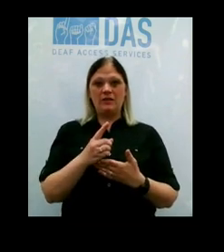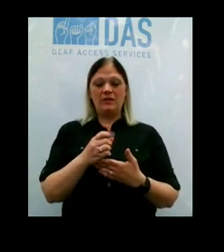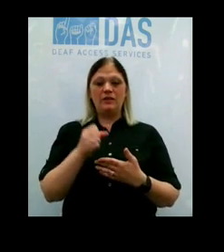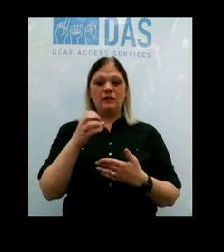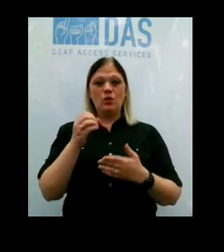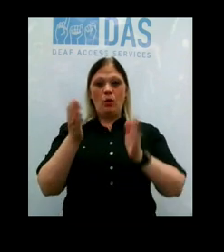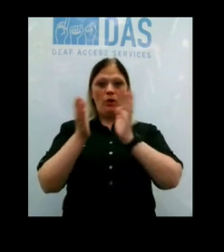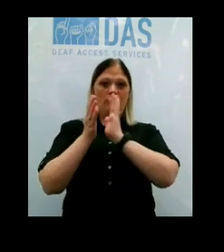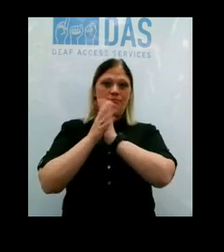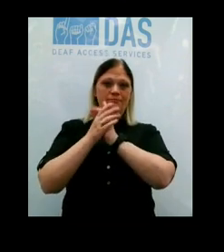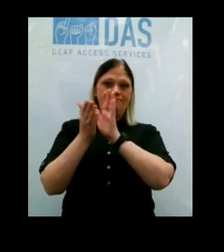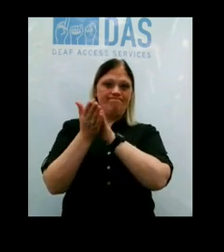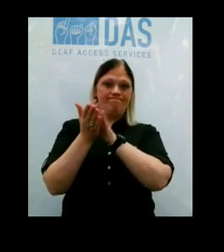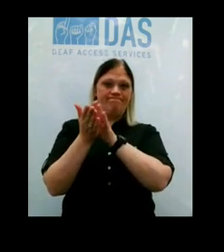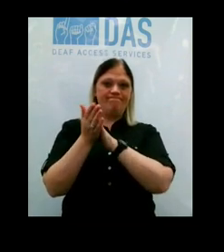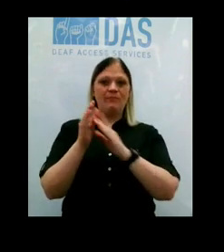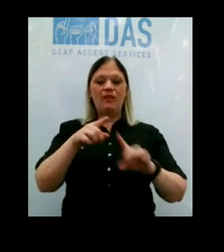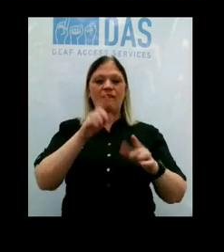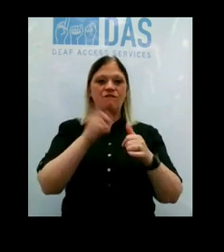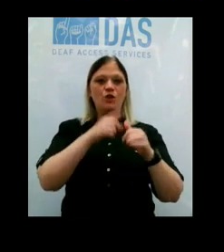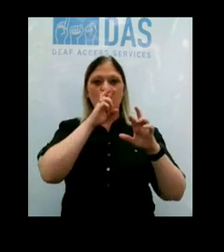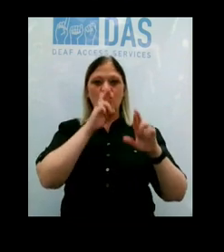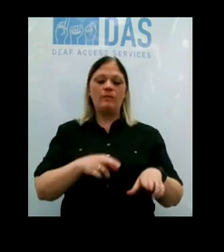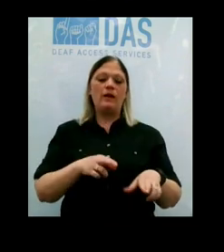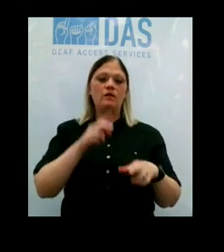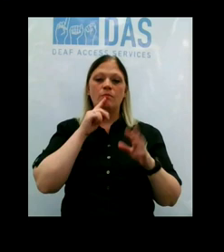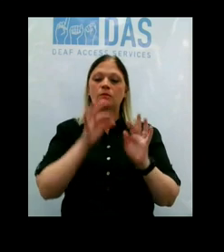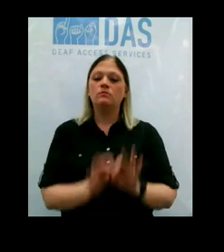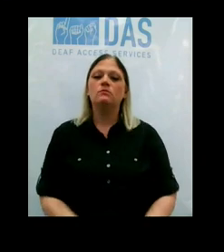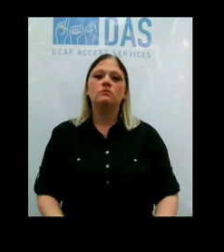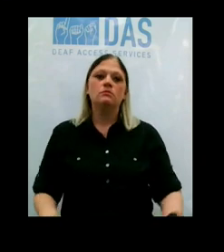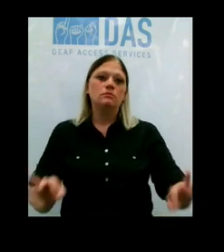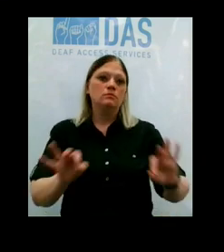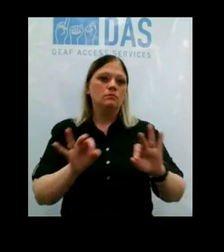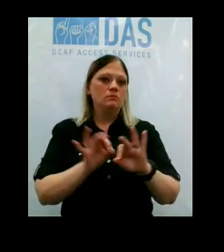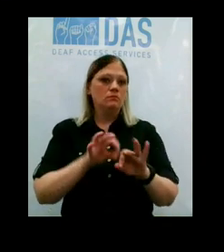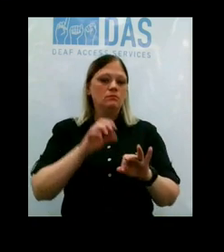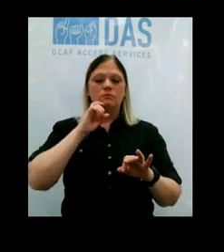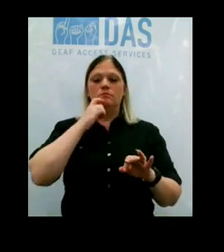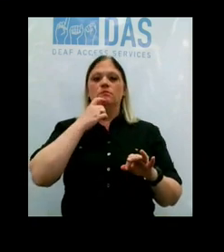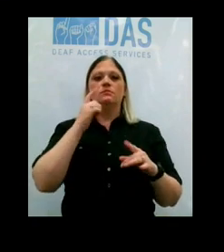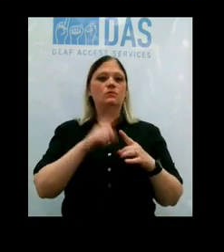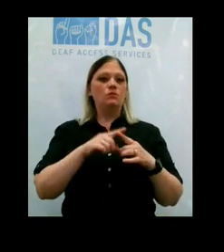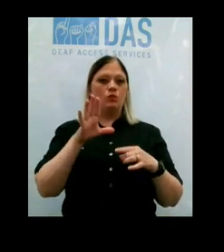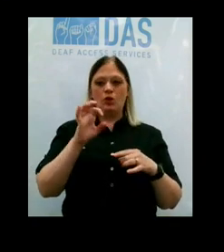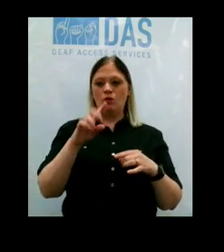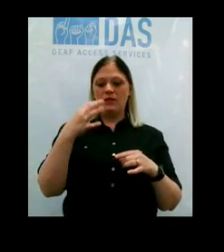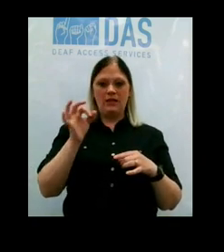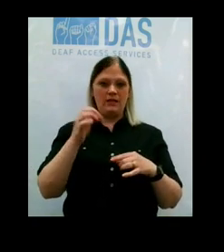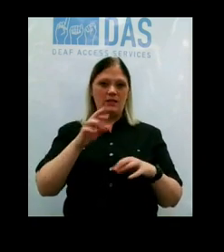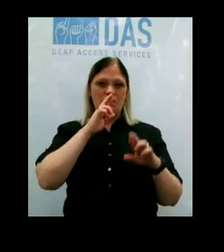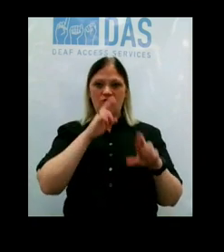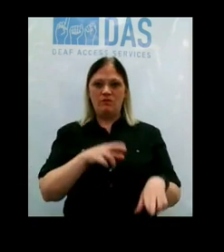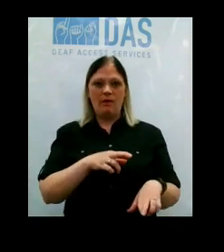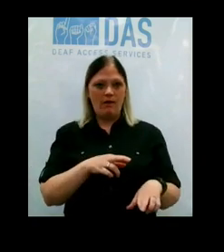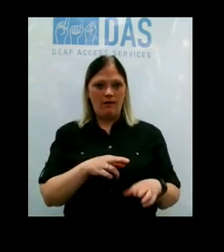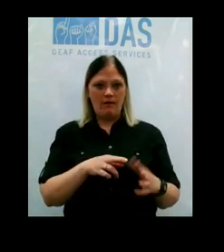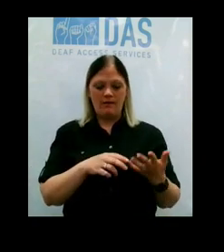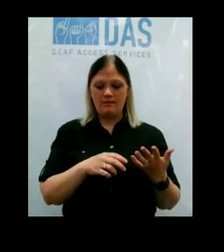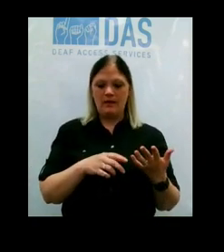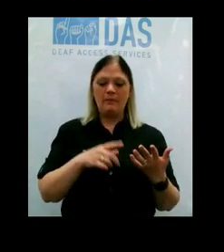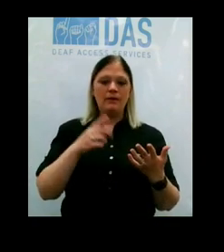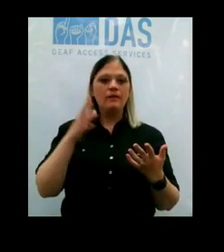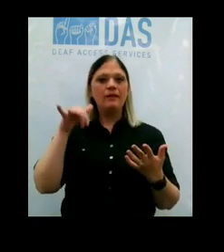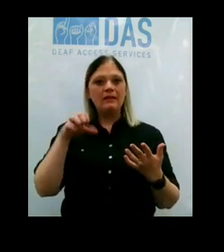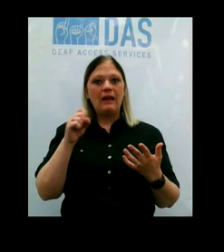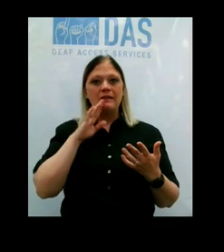out to our first responders that have been instrumental in our COVID-19 response. Not only doing what we think first responders always